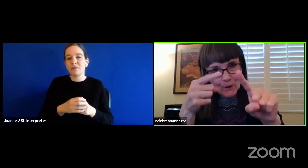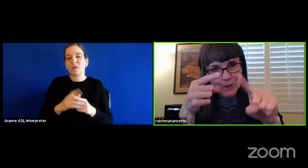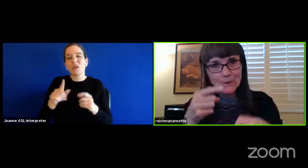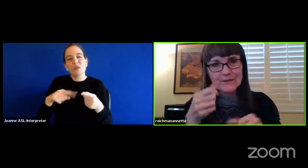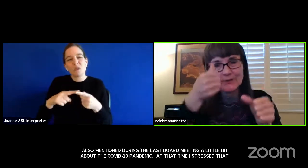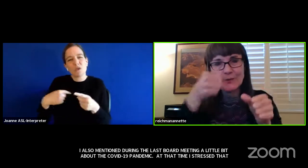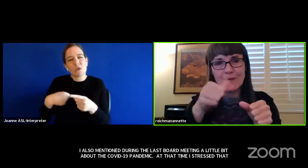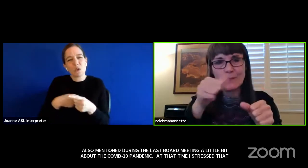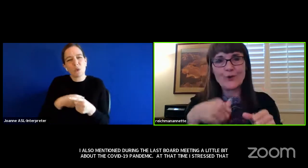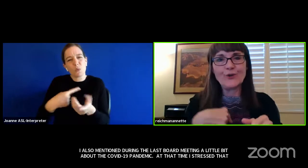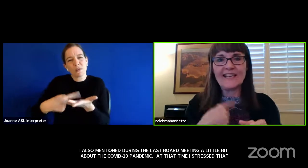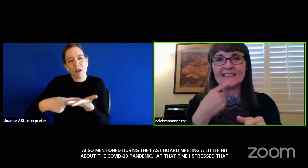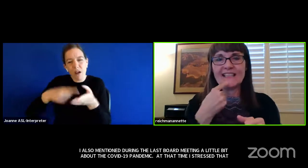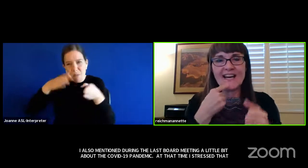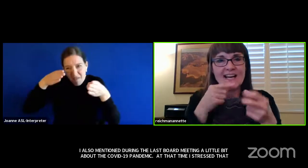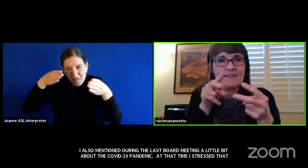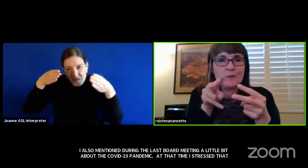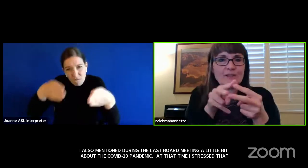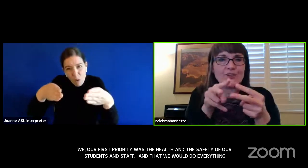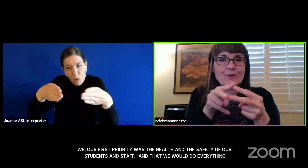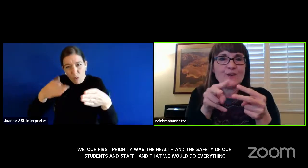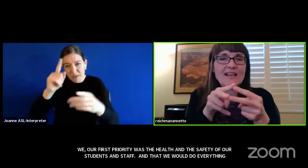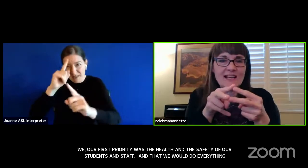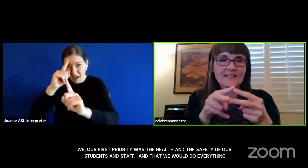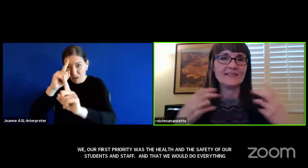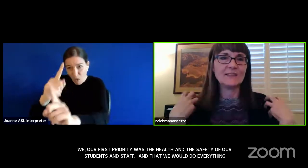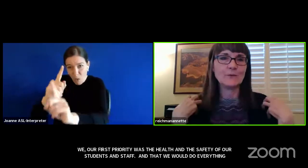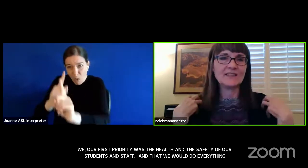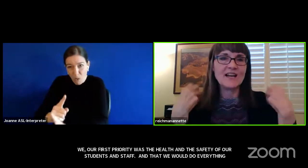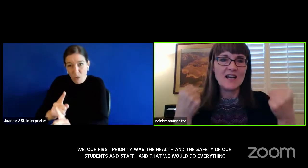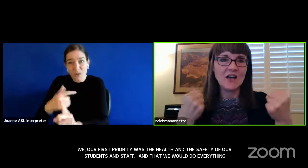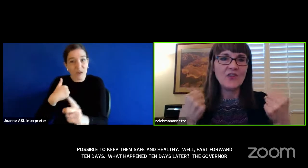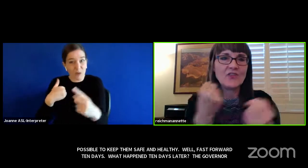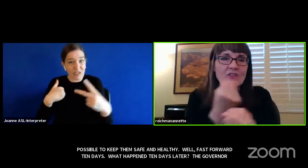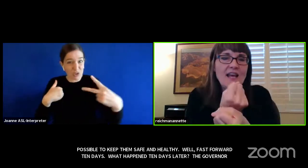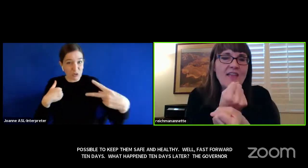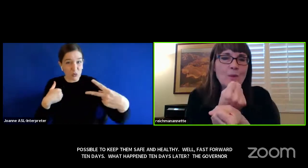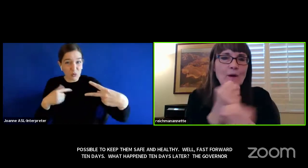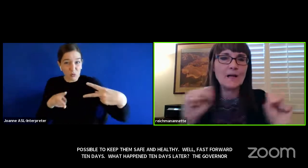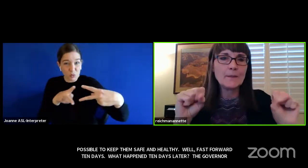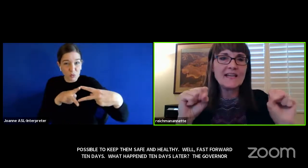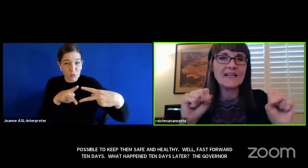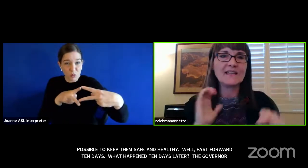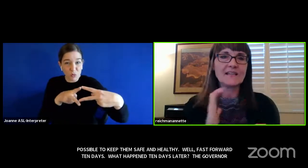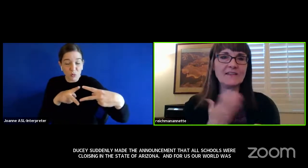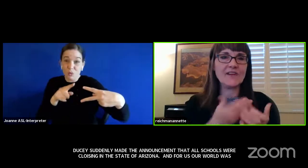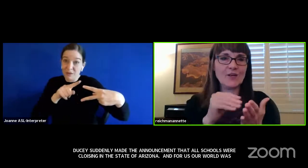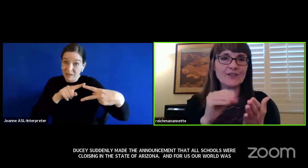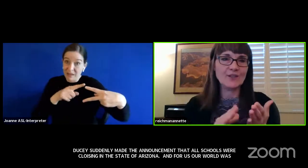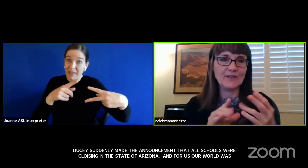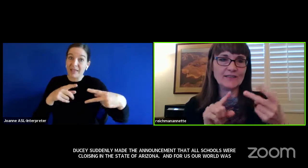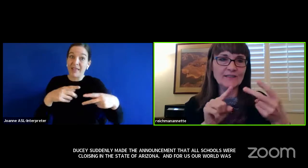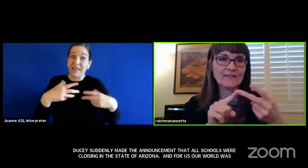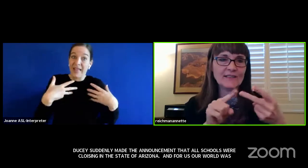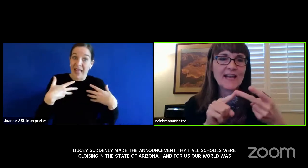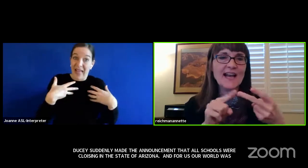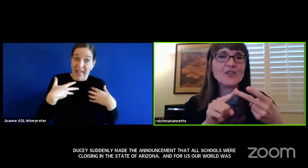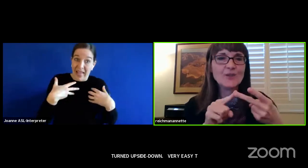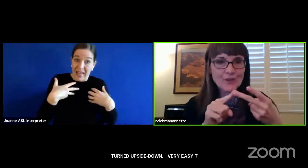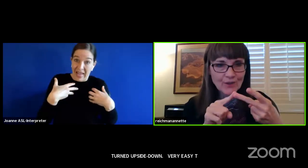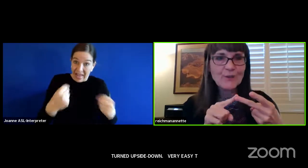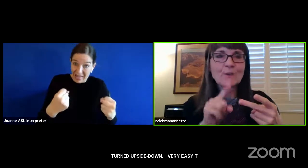on goals. Remember, I said it was two things. It was the health and the well-being of our students.